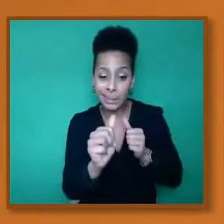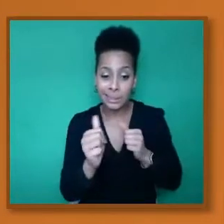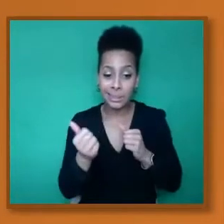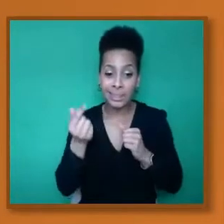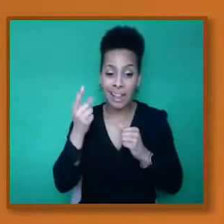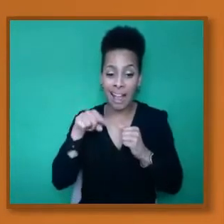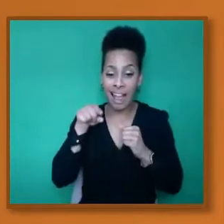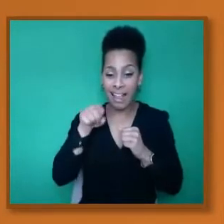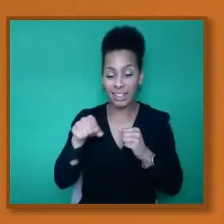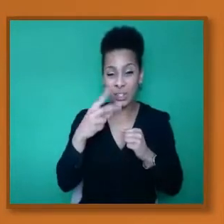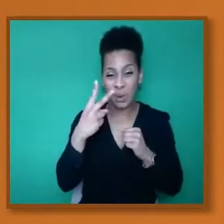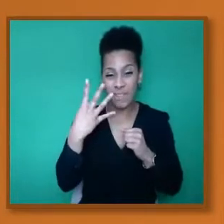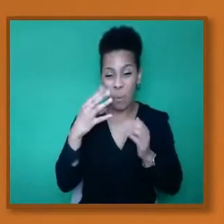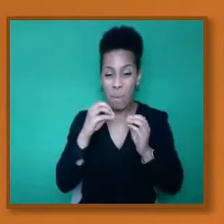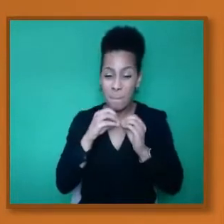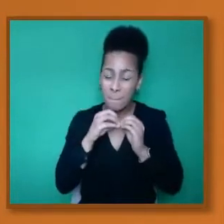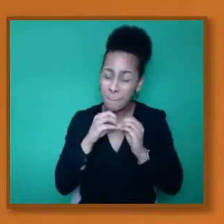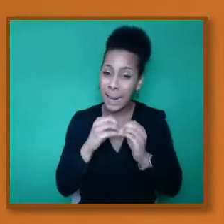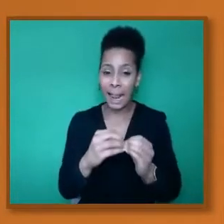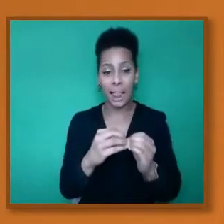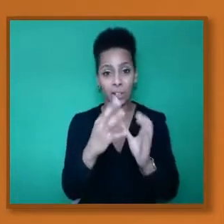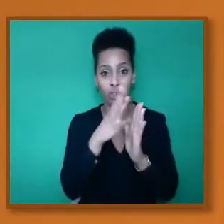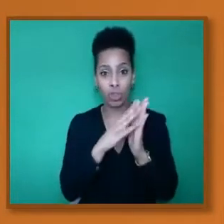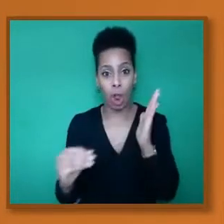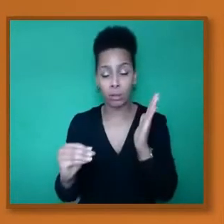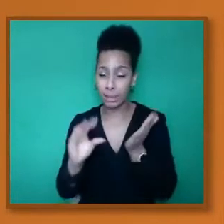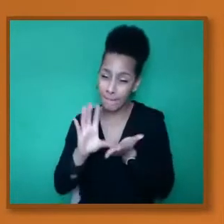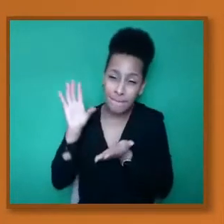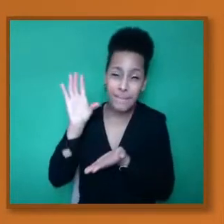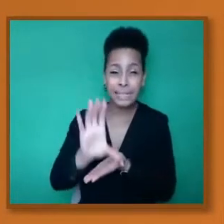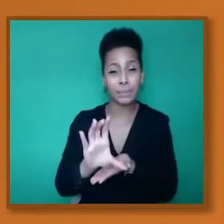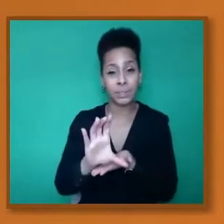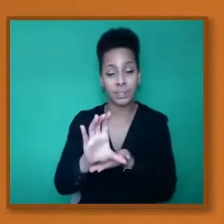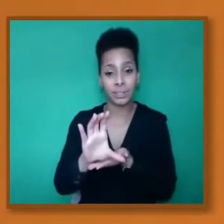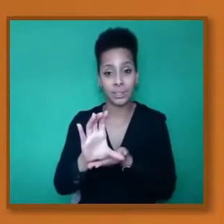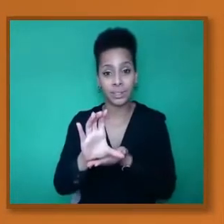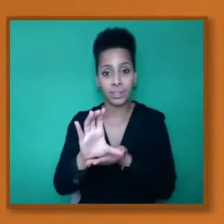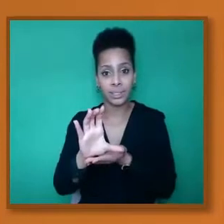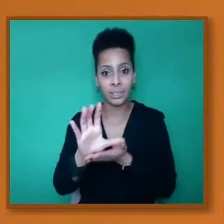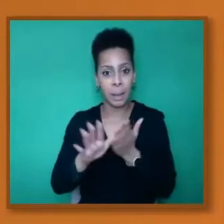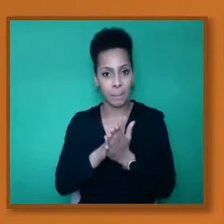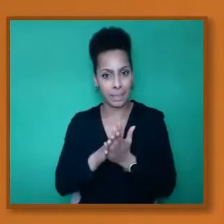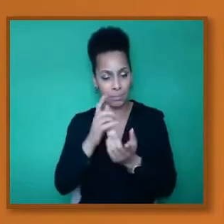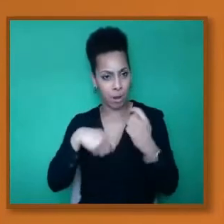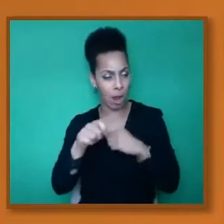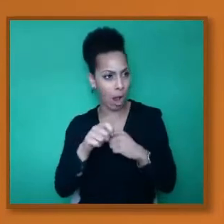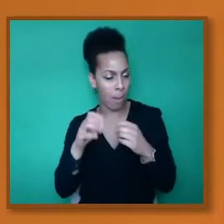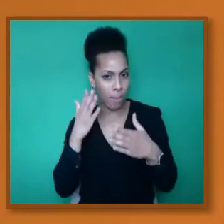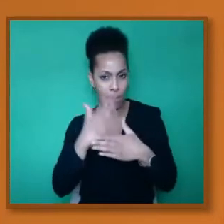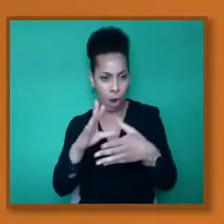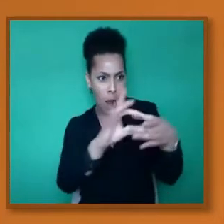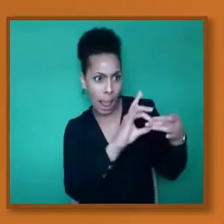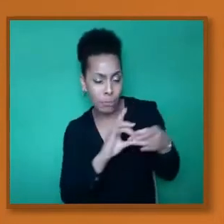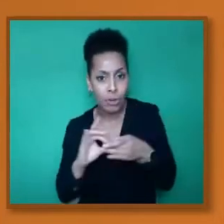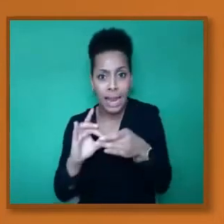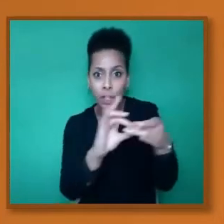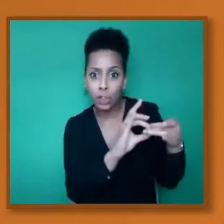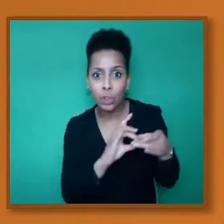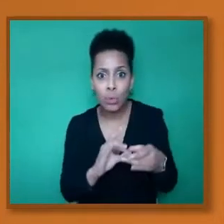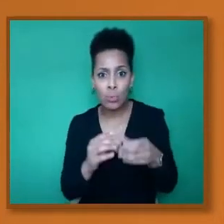So we've got a combination of collaboration, not competition. We've got the manpower